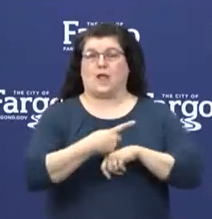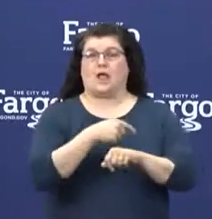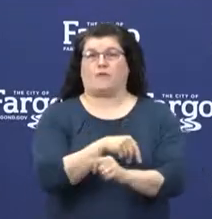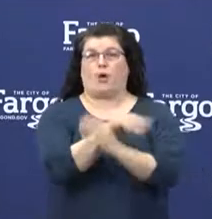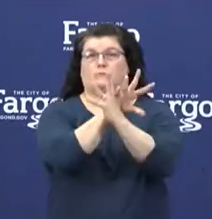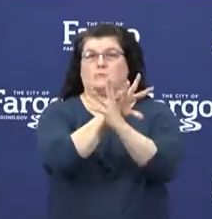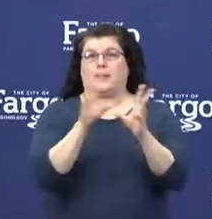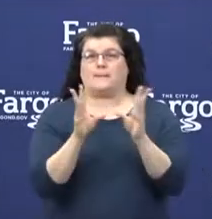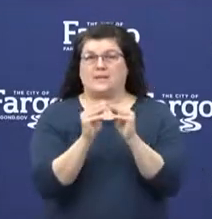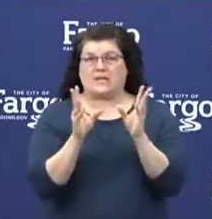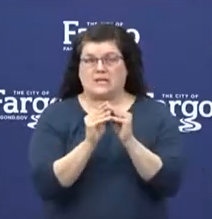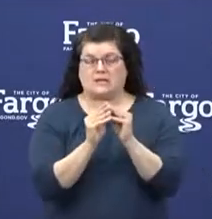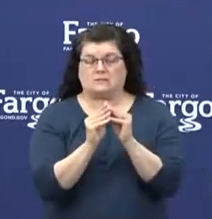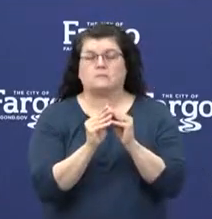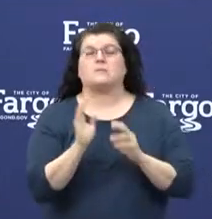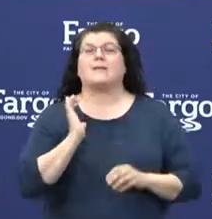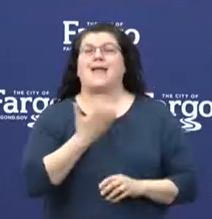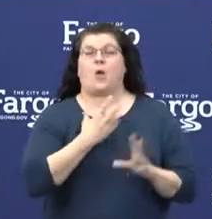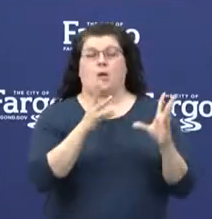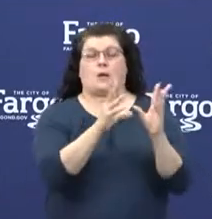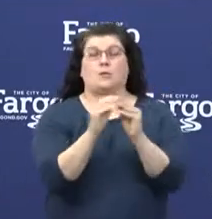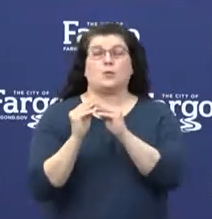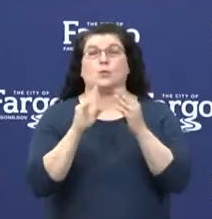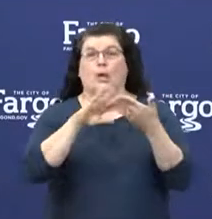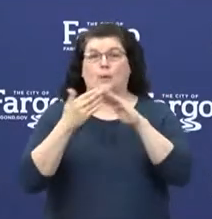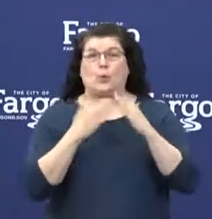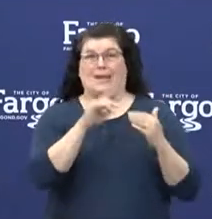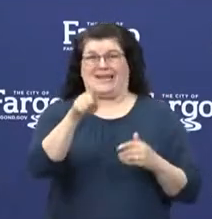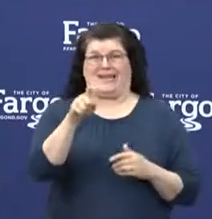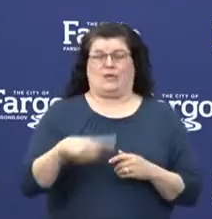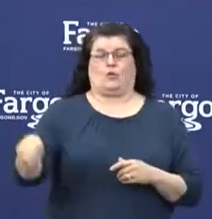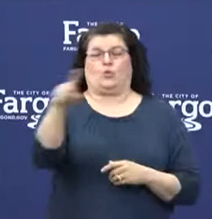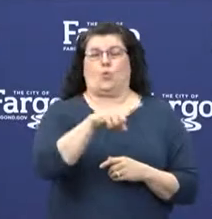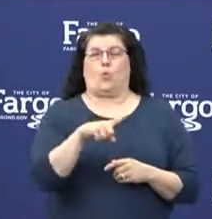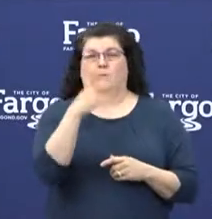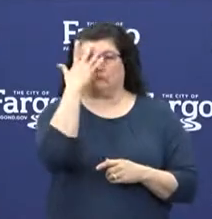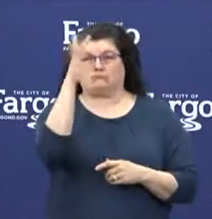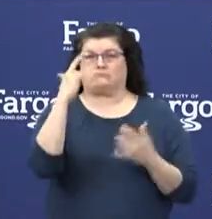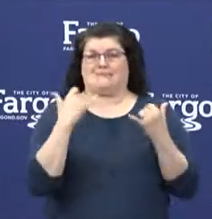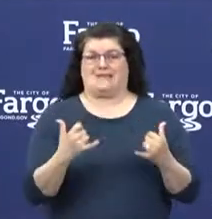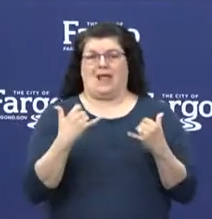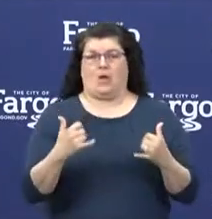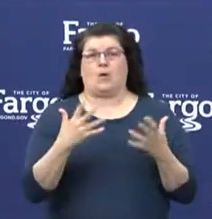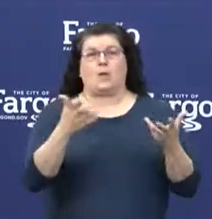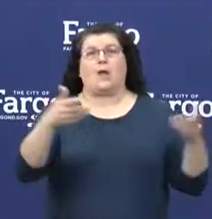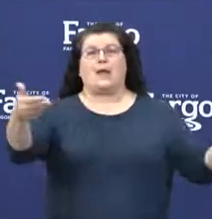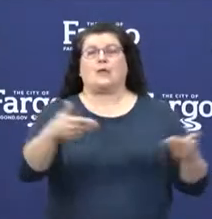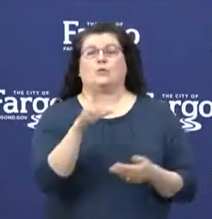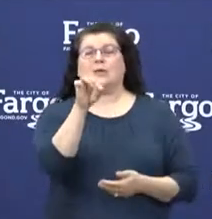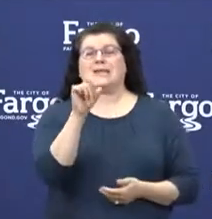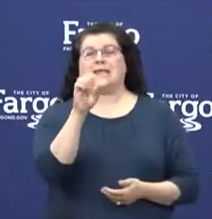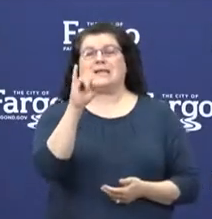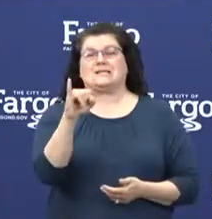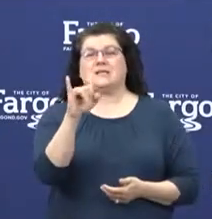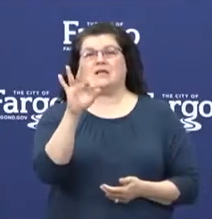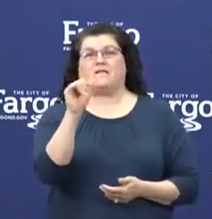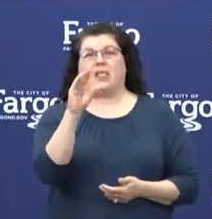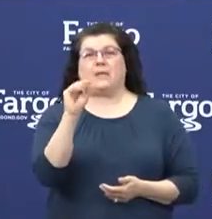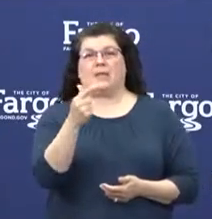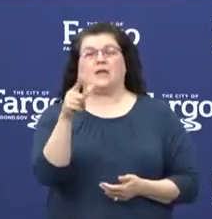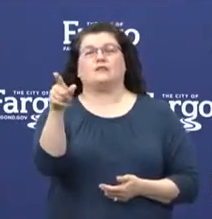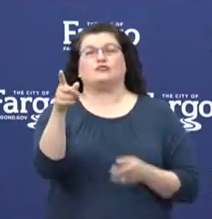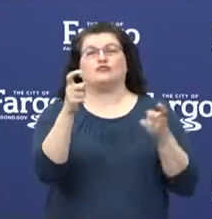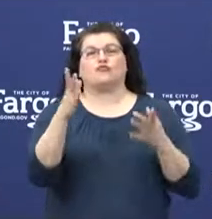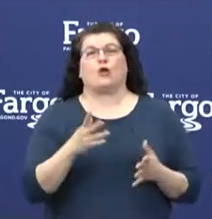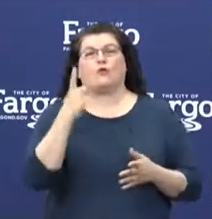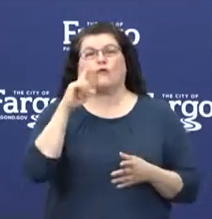Our communities need your expertise more now than ever. With that, I would like to introduce Desi Fleming, Director of Fargo CAST